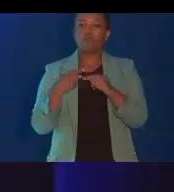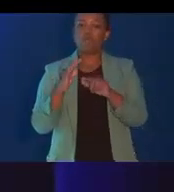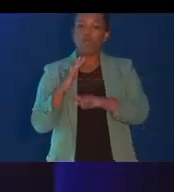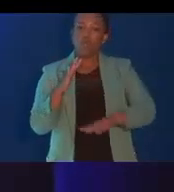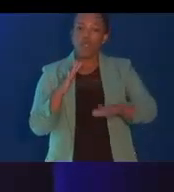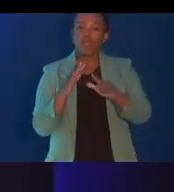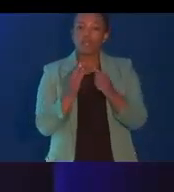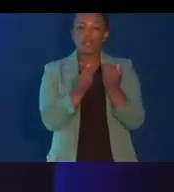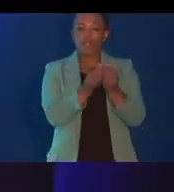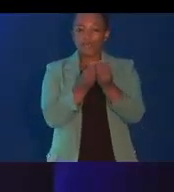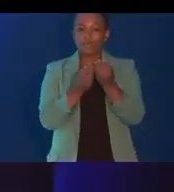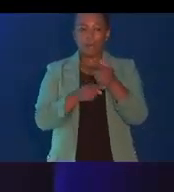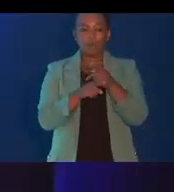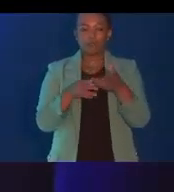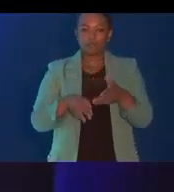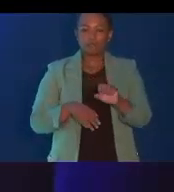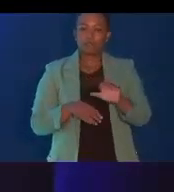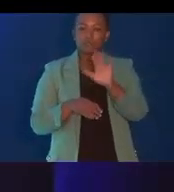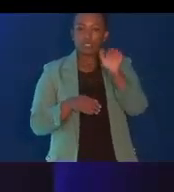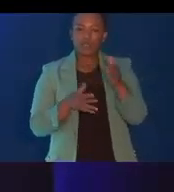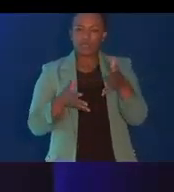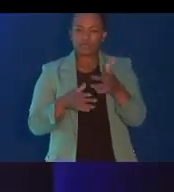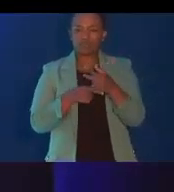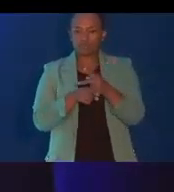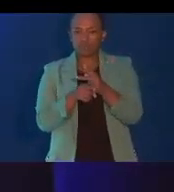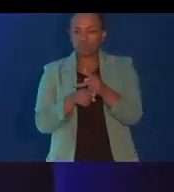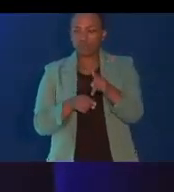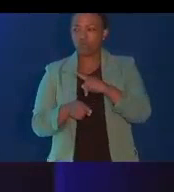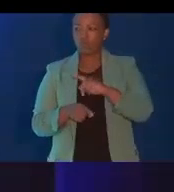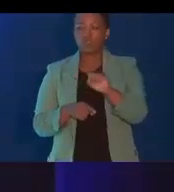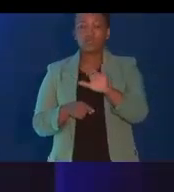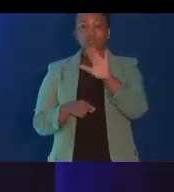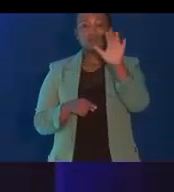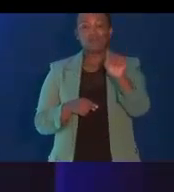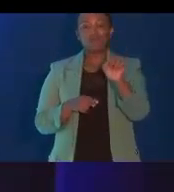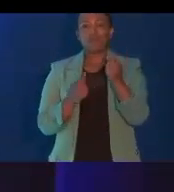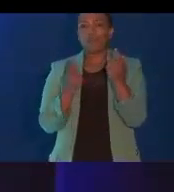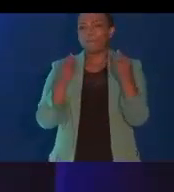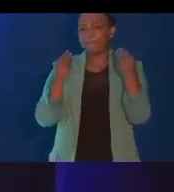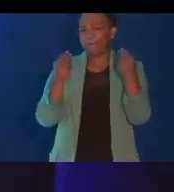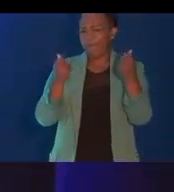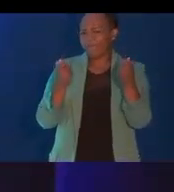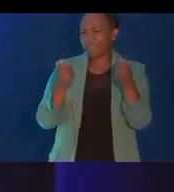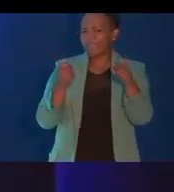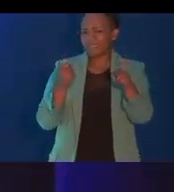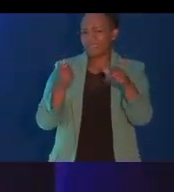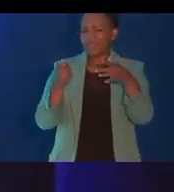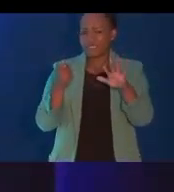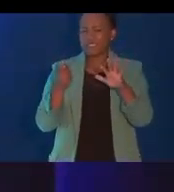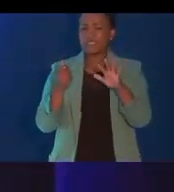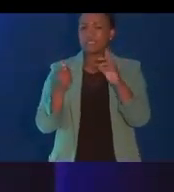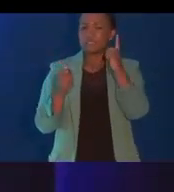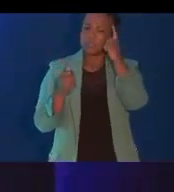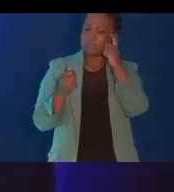produced products. We are so proud to all the South African enterprises that have taken a conscious decision to